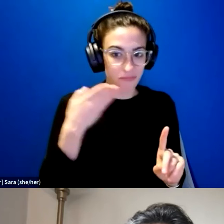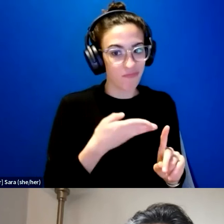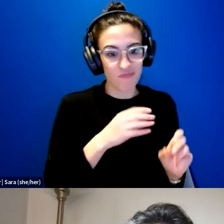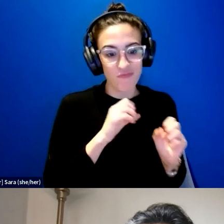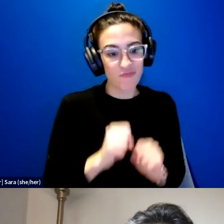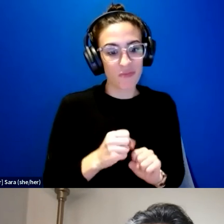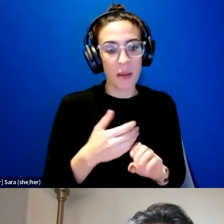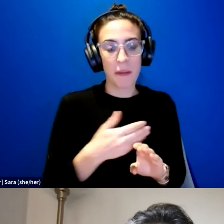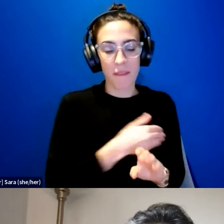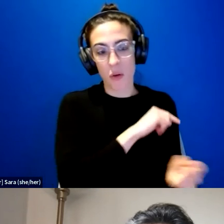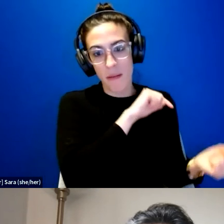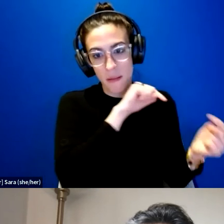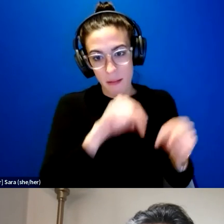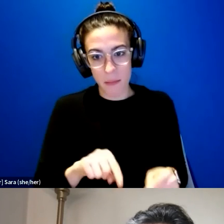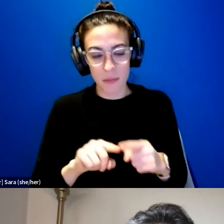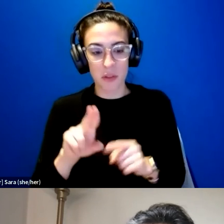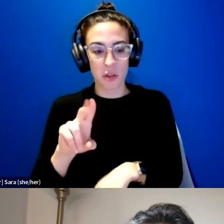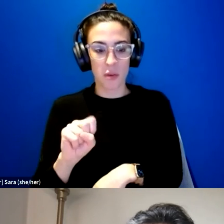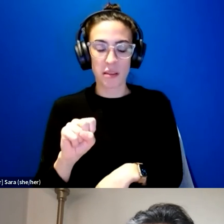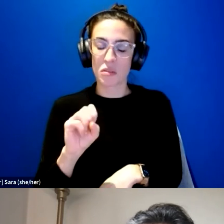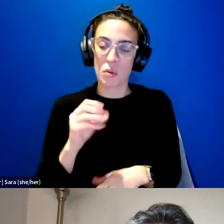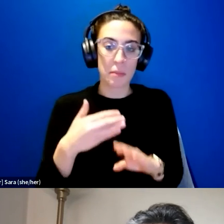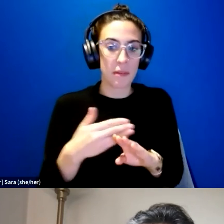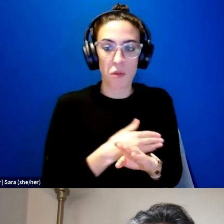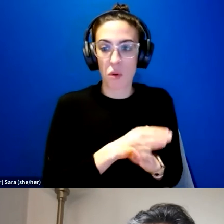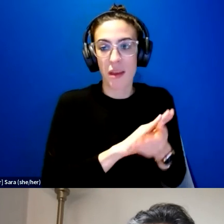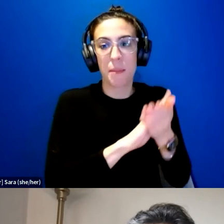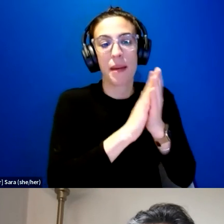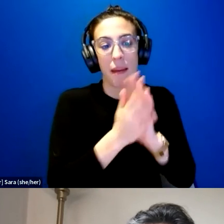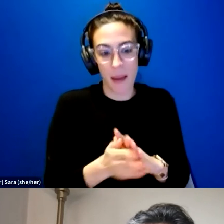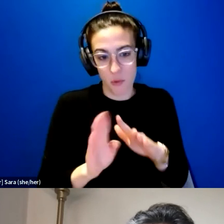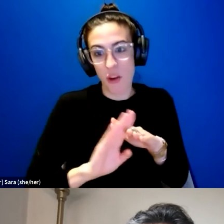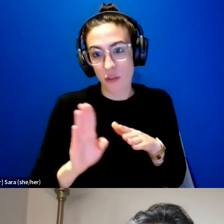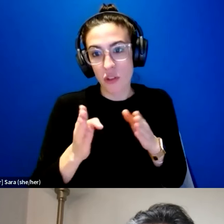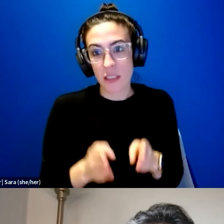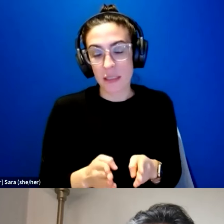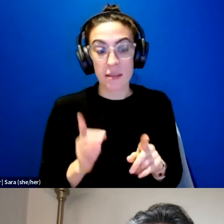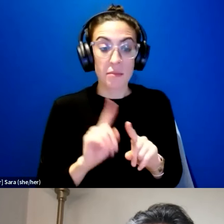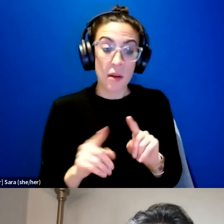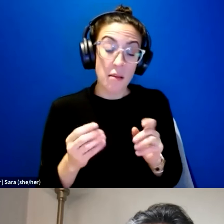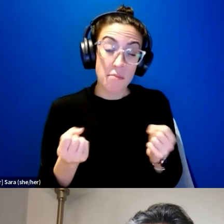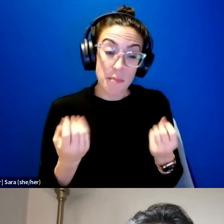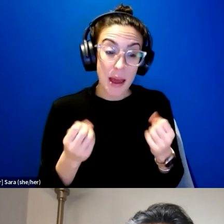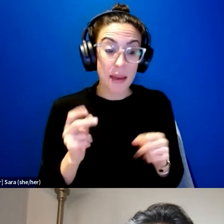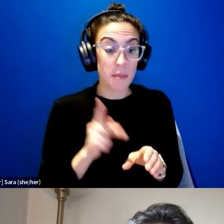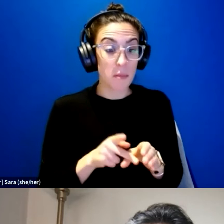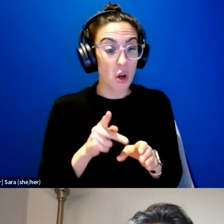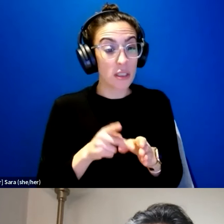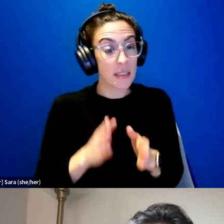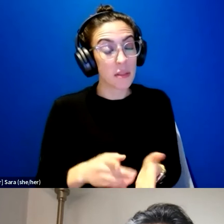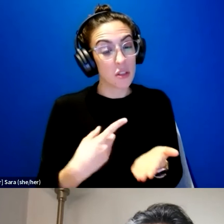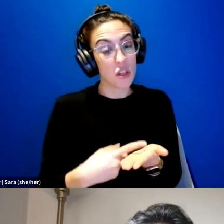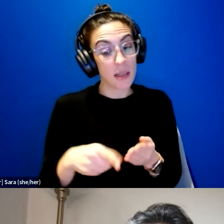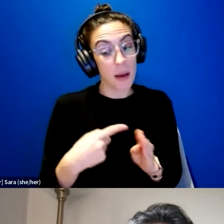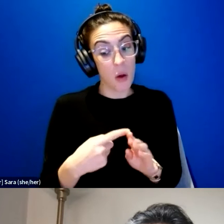to the US. So before they even transitioned into becoming refugees. But a lot of participants talked about while here,